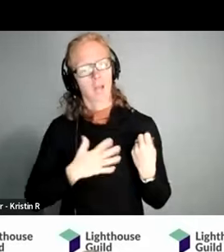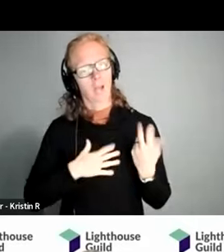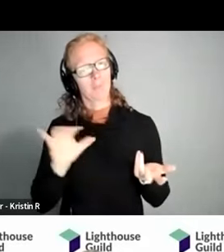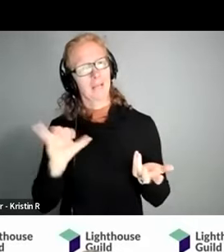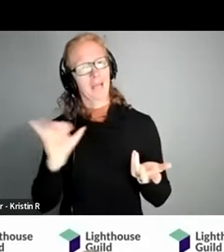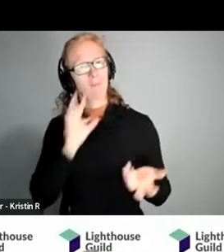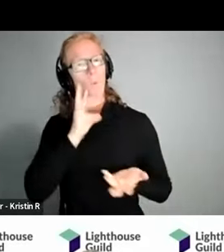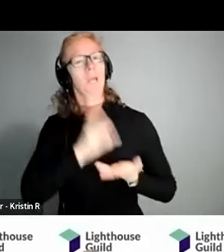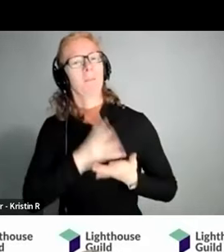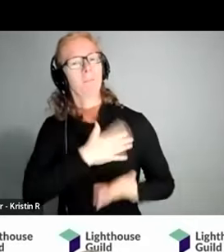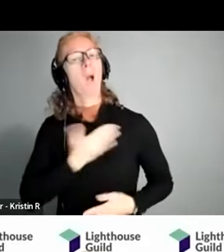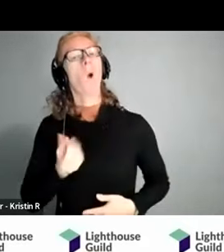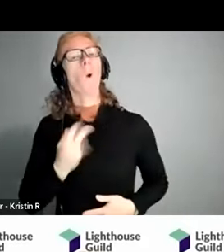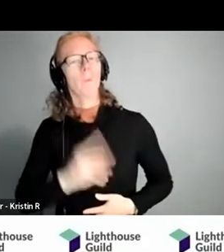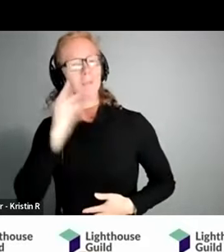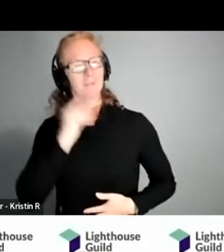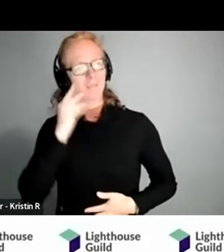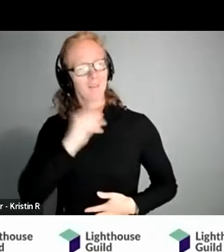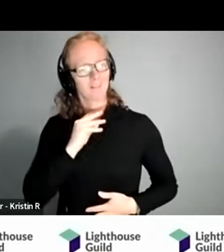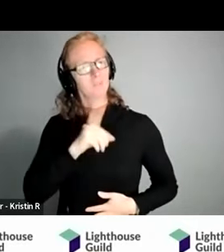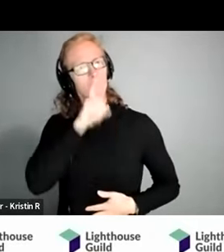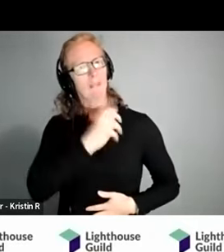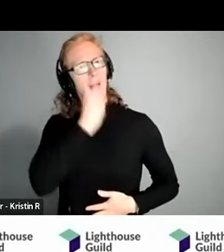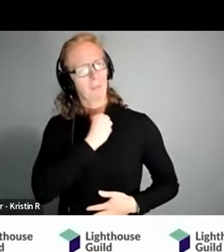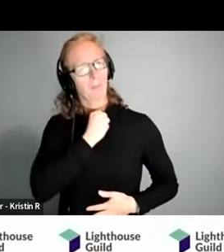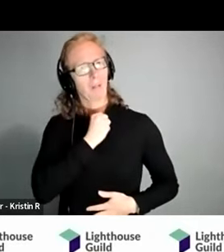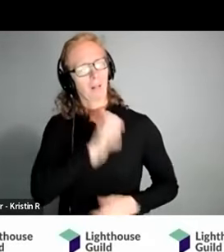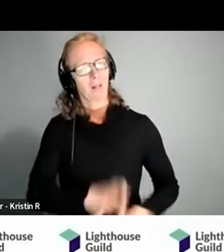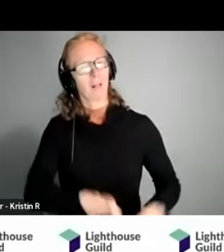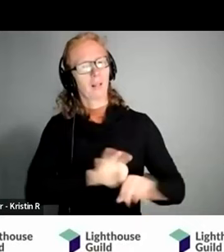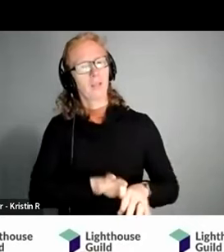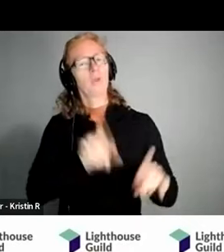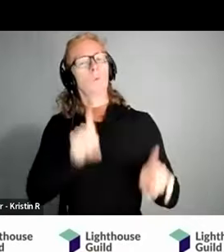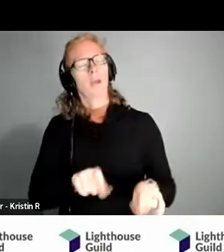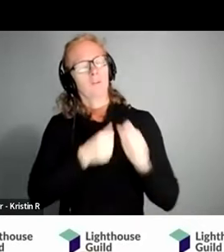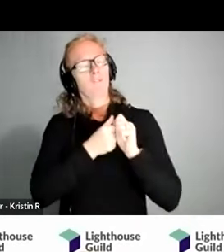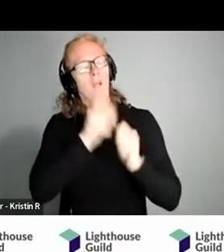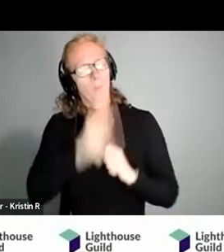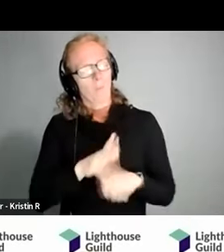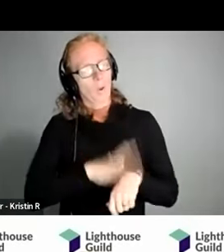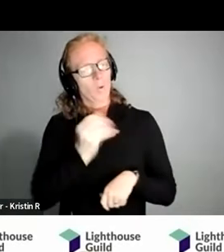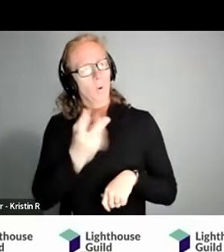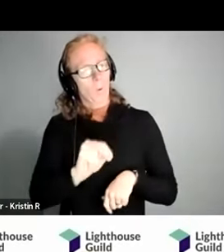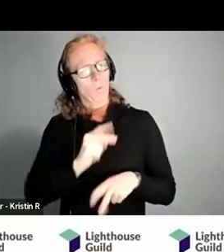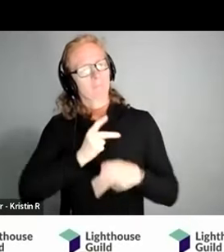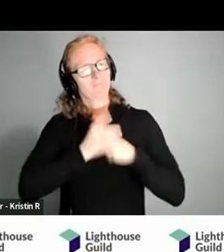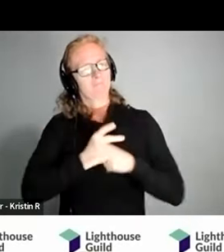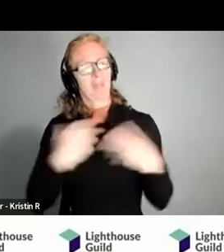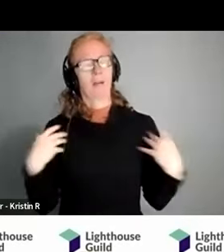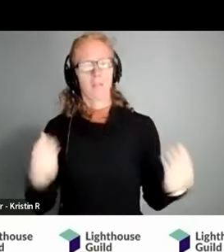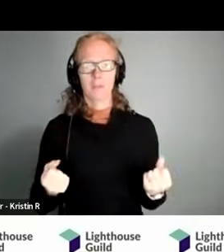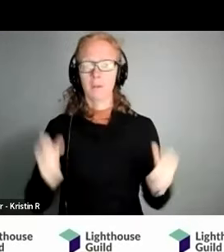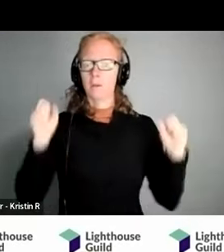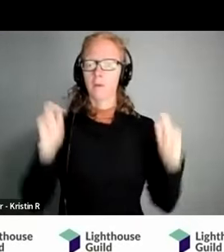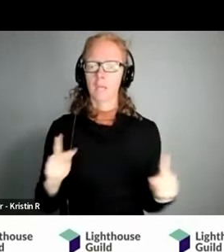from my own experience about how valuable it is to make sure you are doing your own follow-up on your own behalf with that